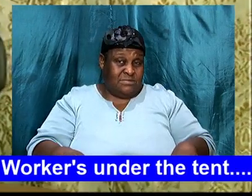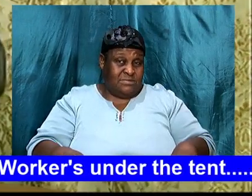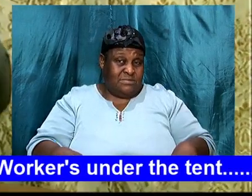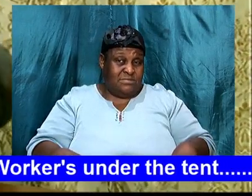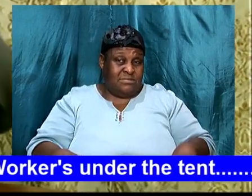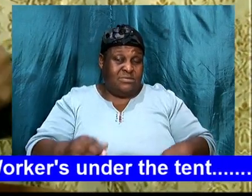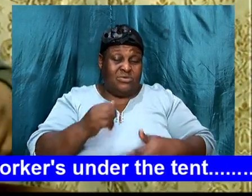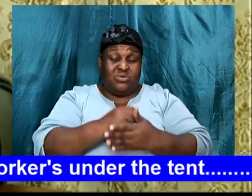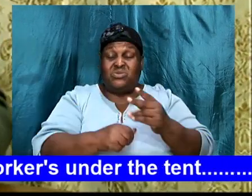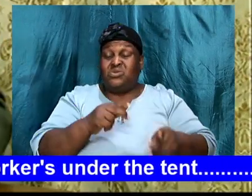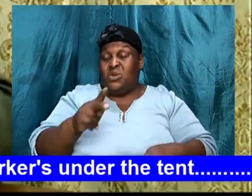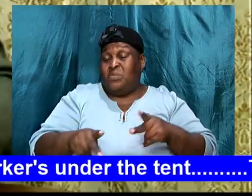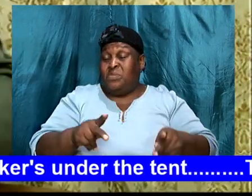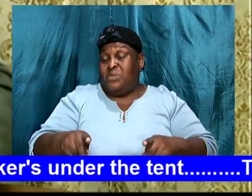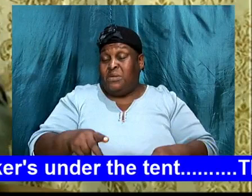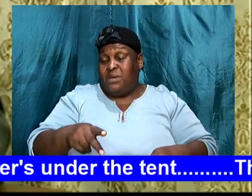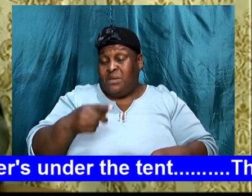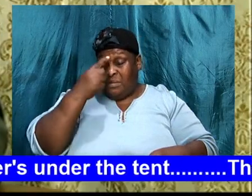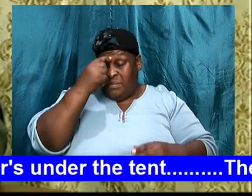some folks, believe that,